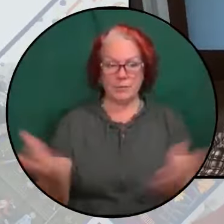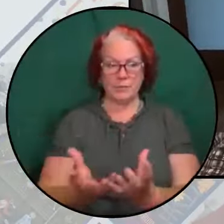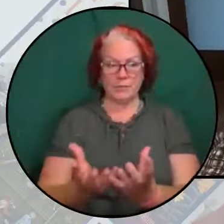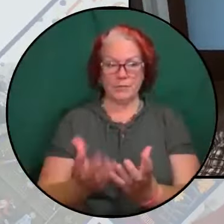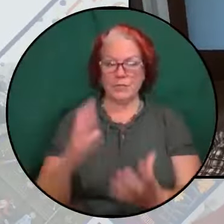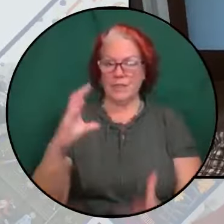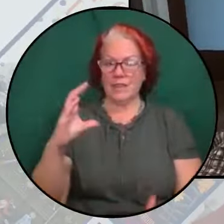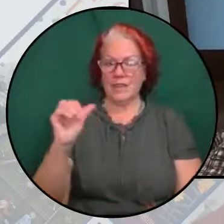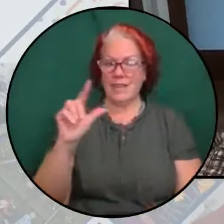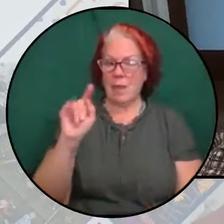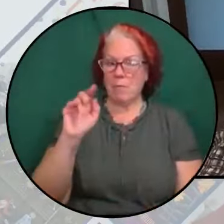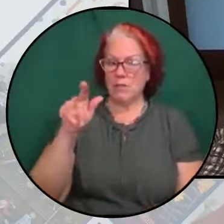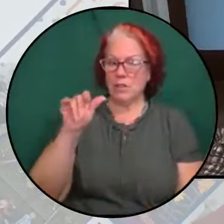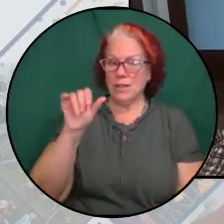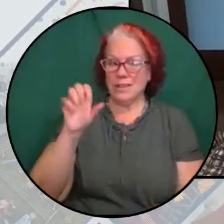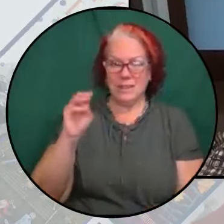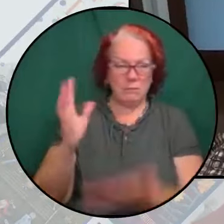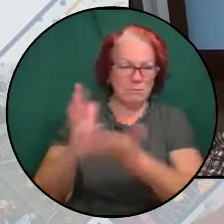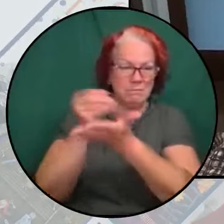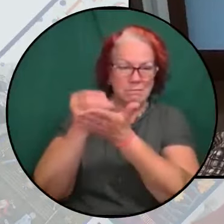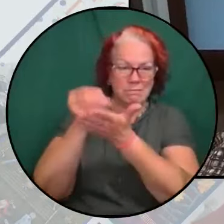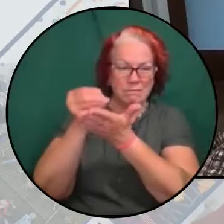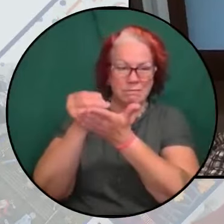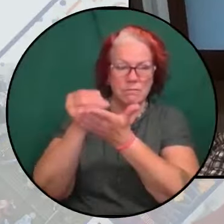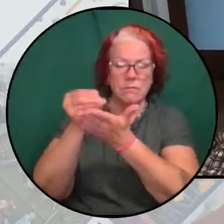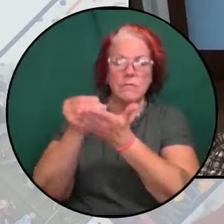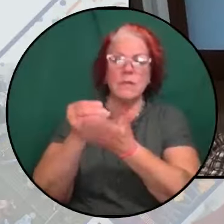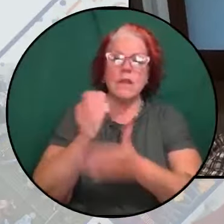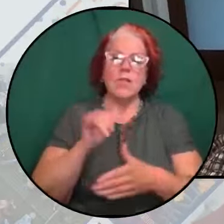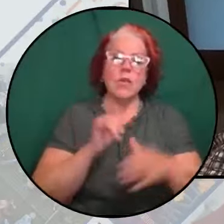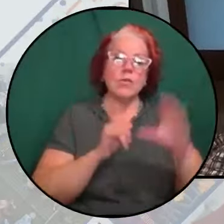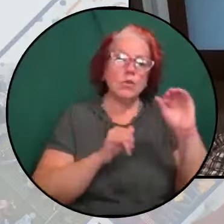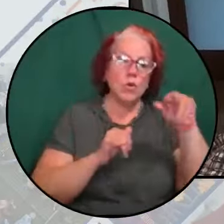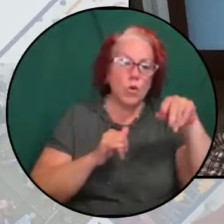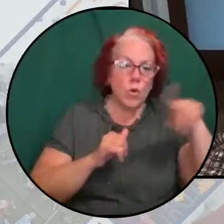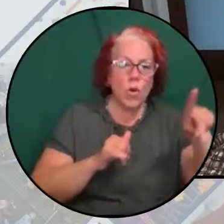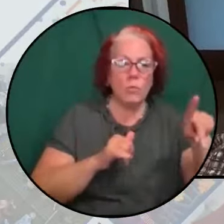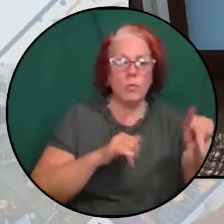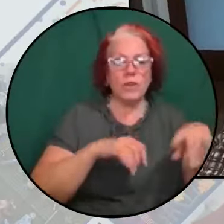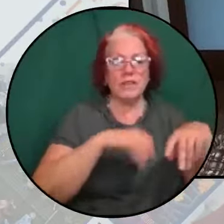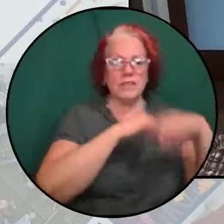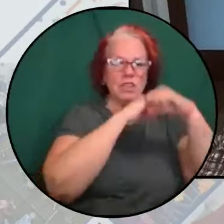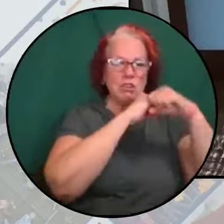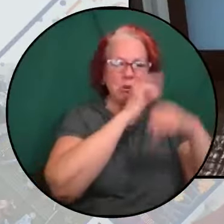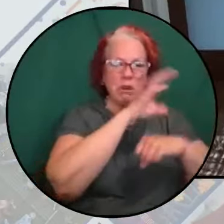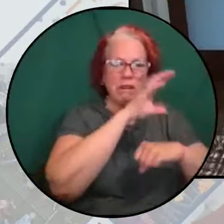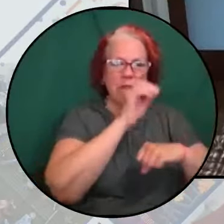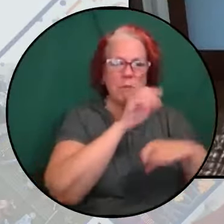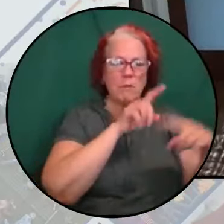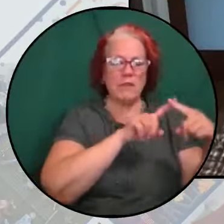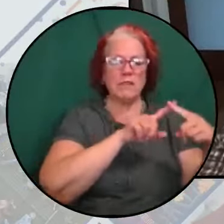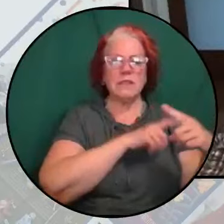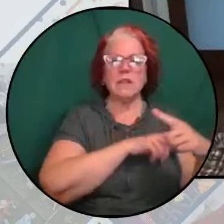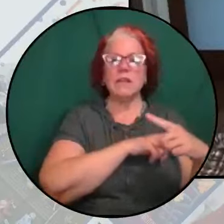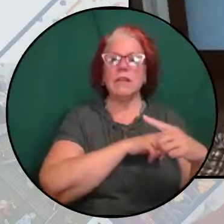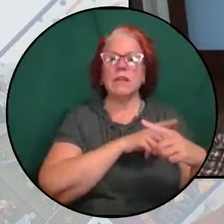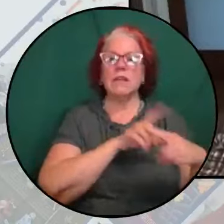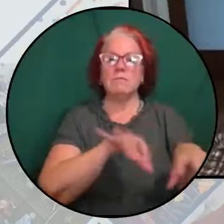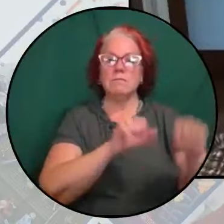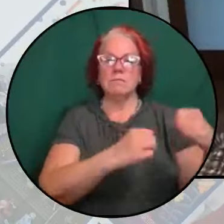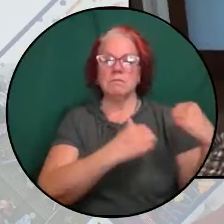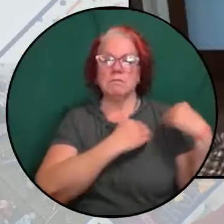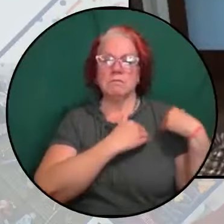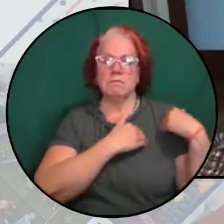the very same corporate security companies that were responsible for the technology